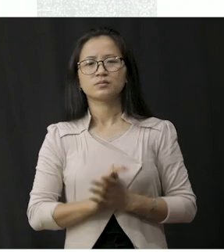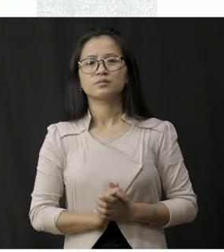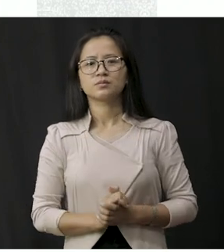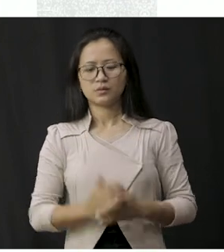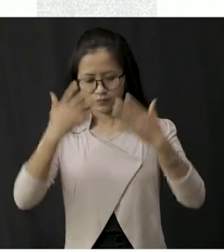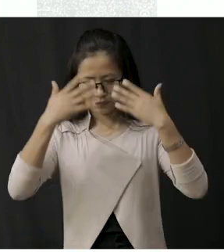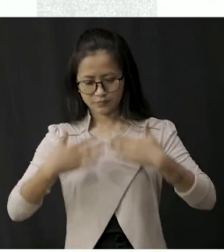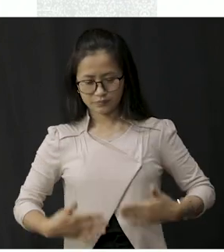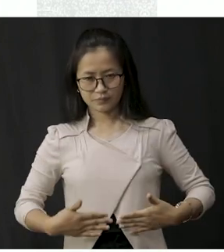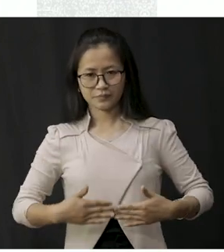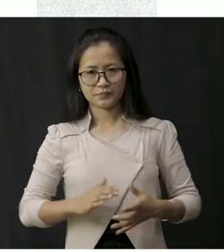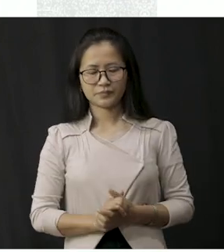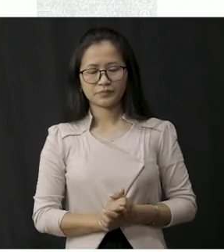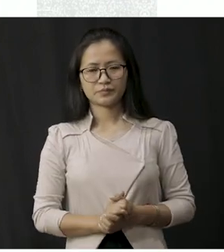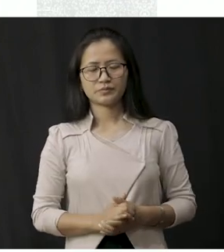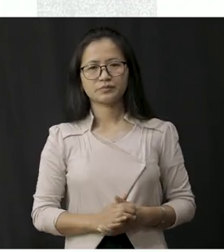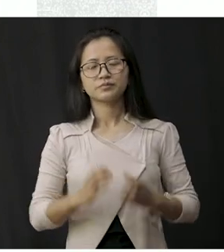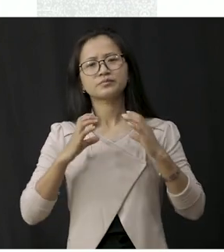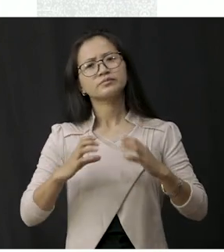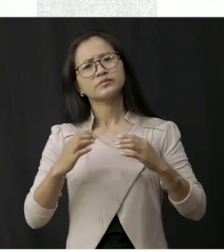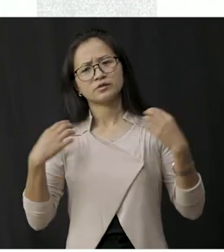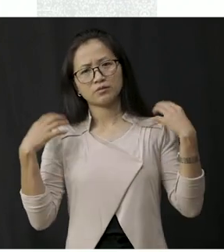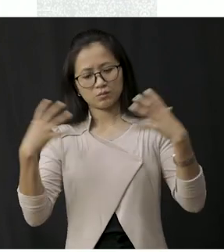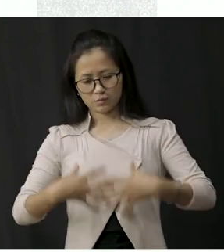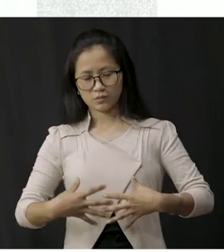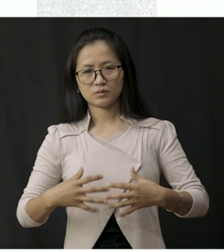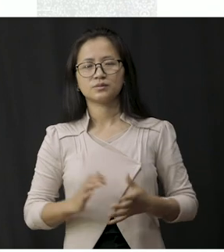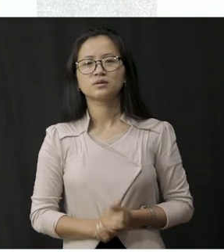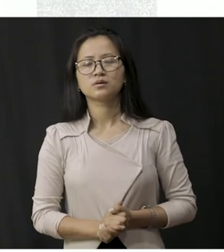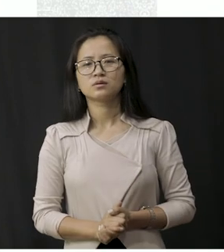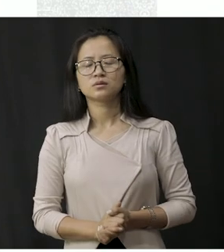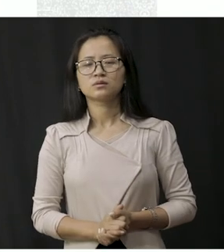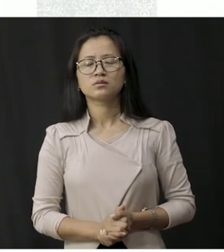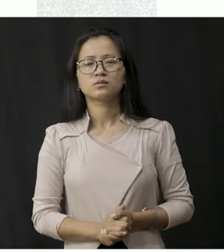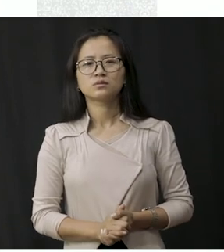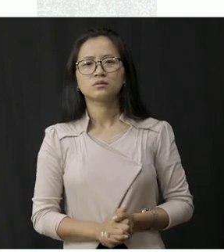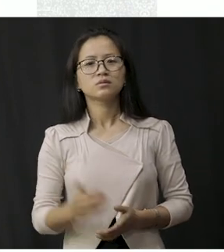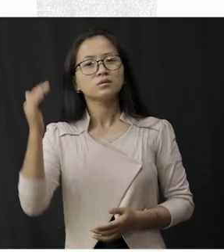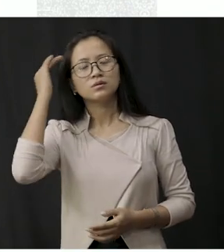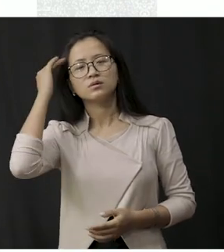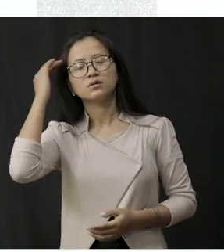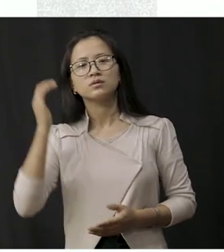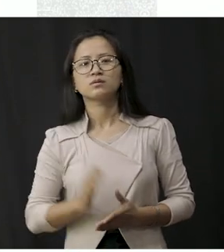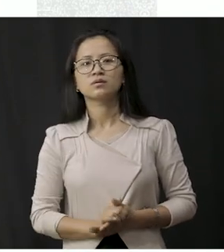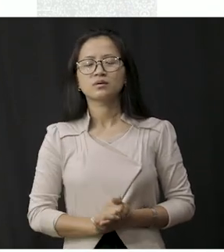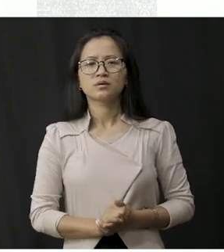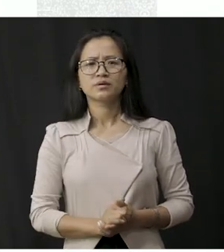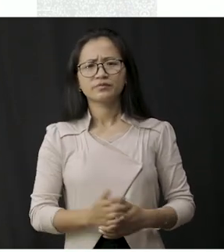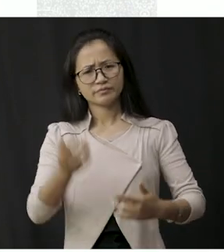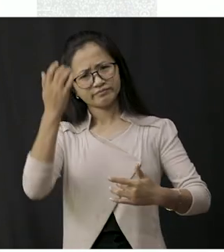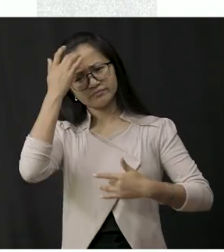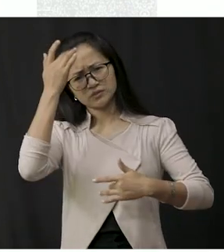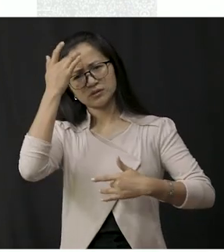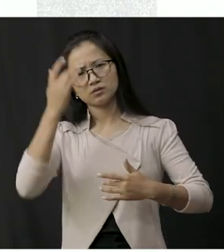our health to take care of our body because students do you know if you get